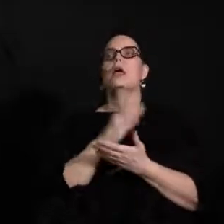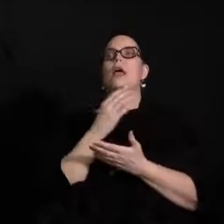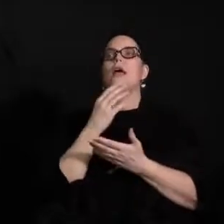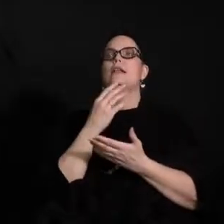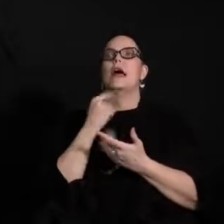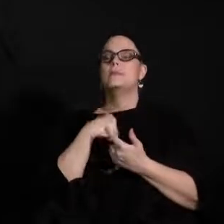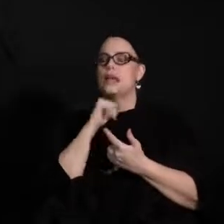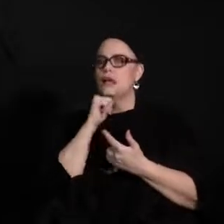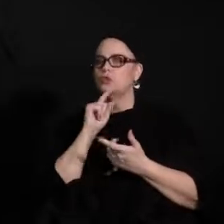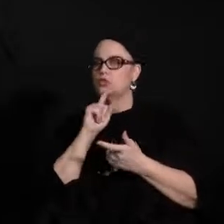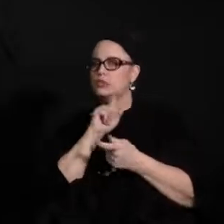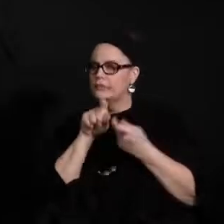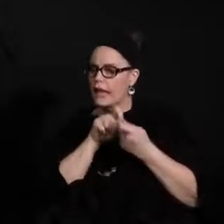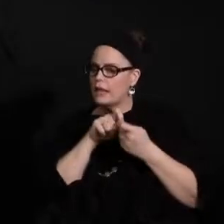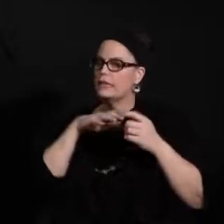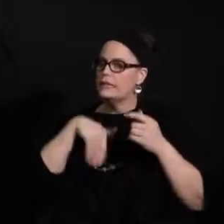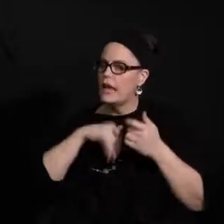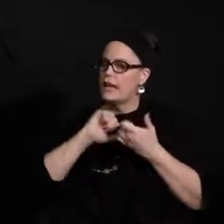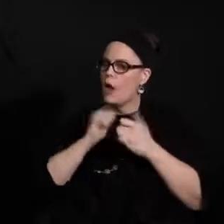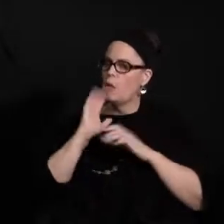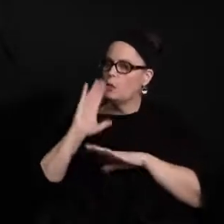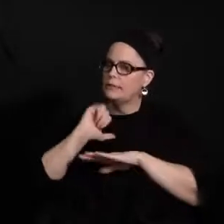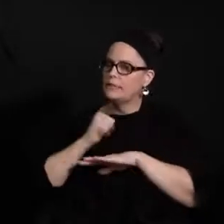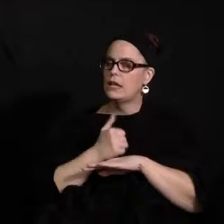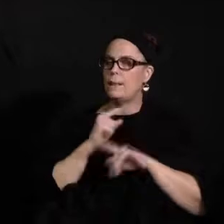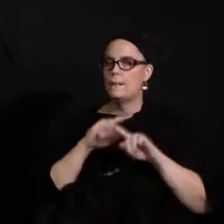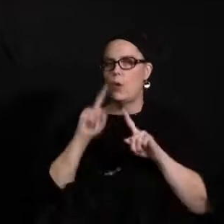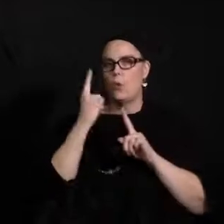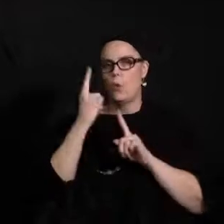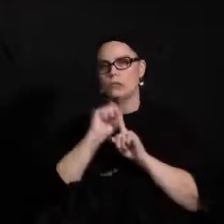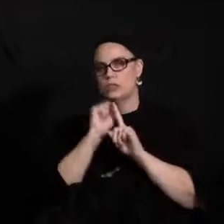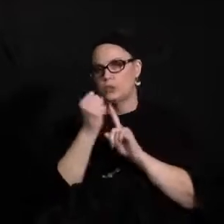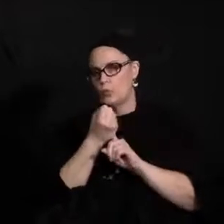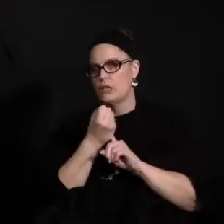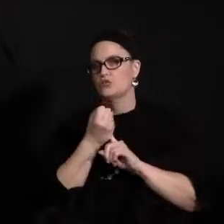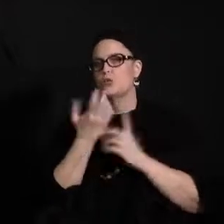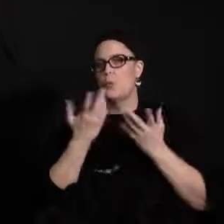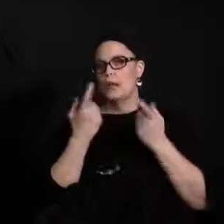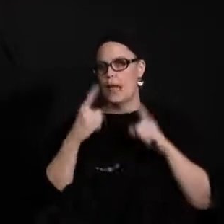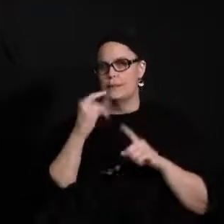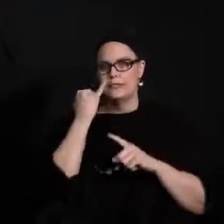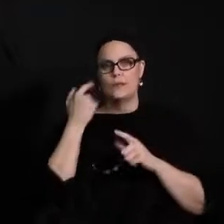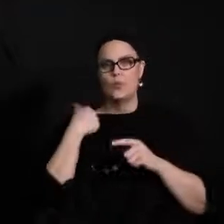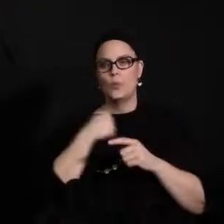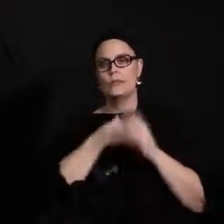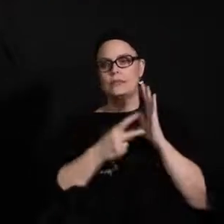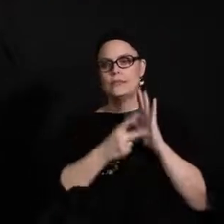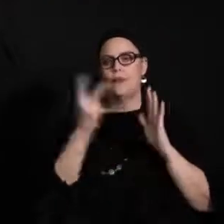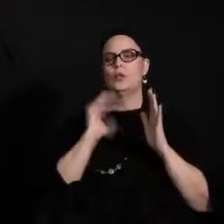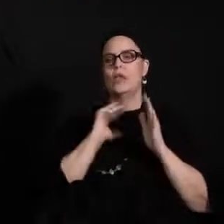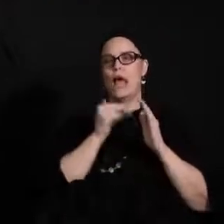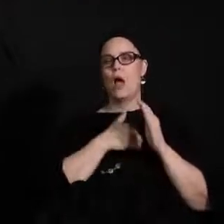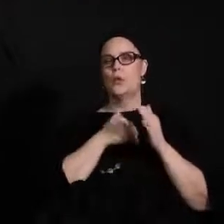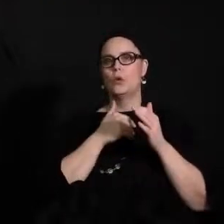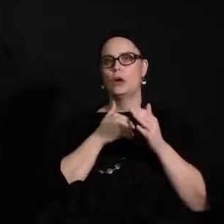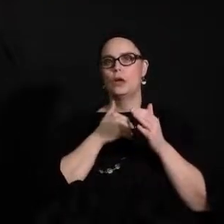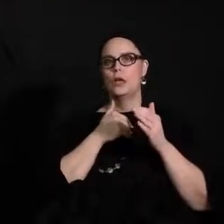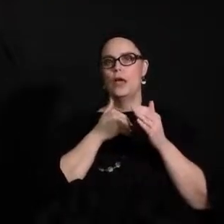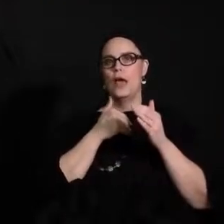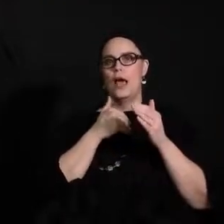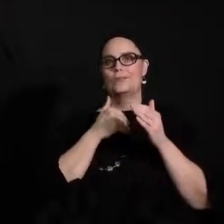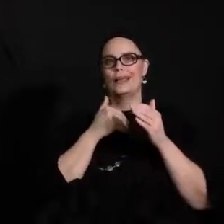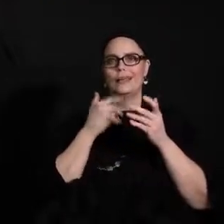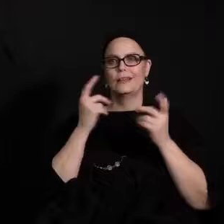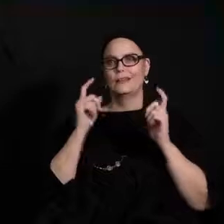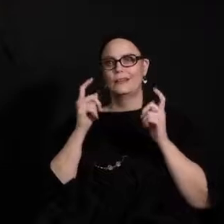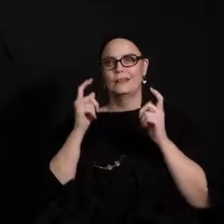how this will work exactly yet, but one scenario was simply what would happen if we doubled our passing time and released